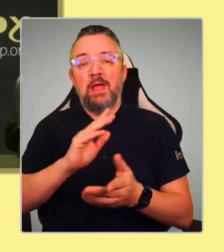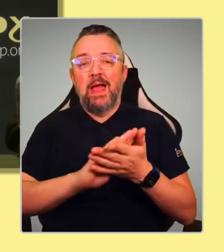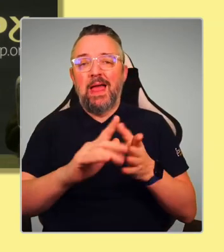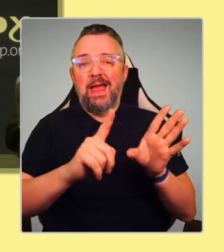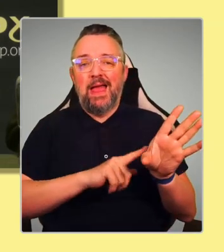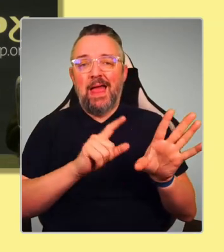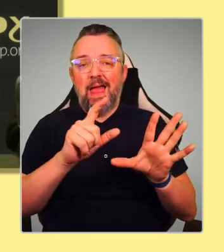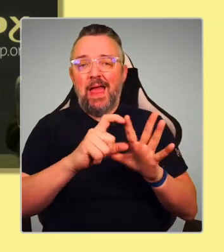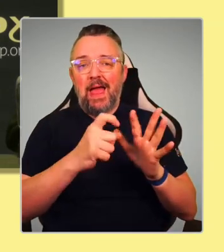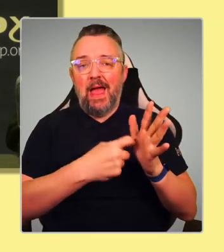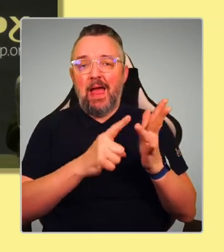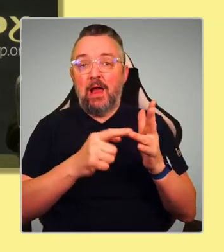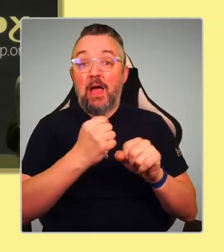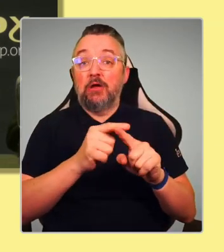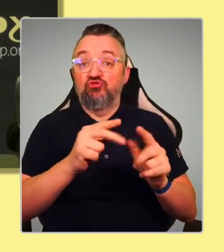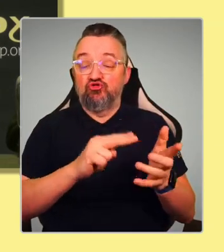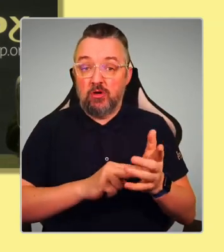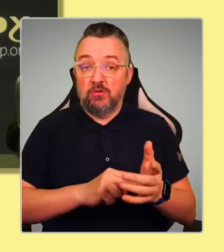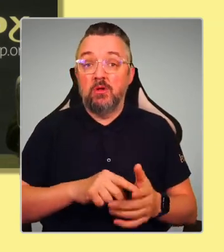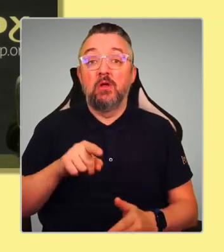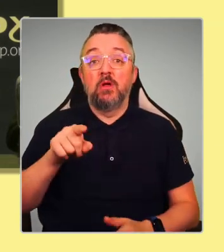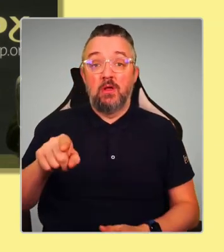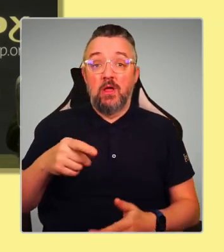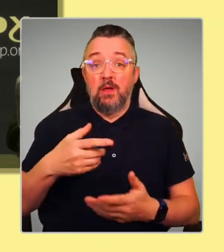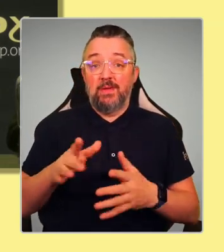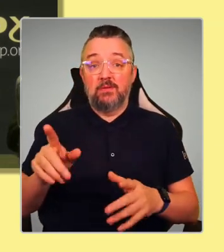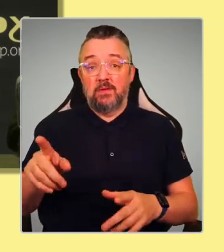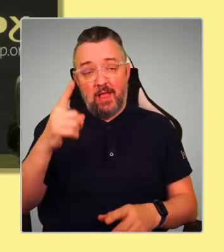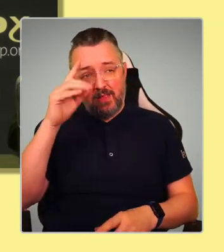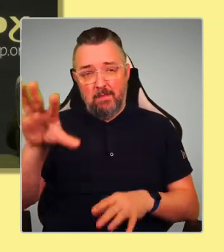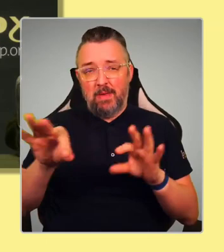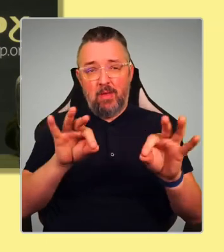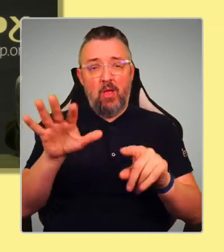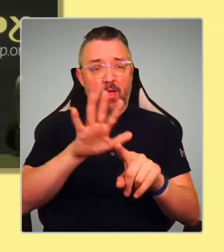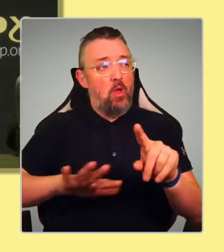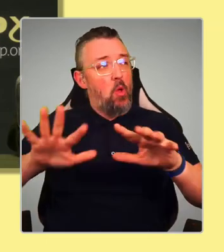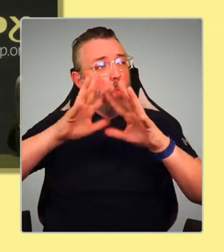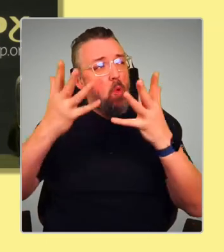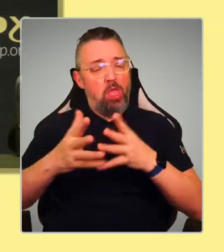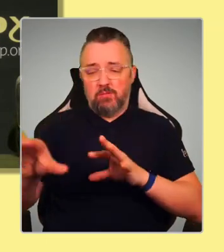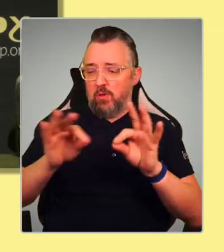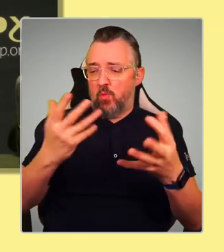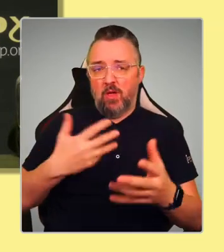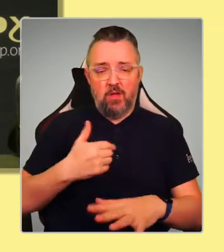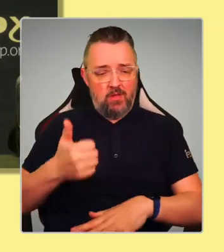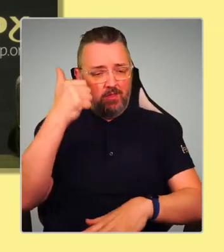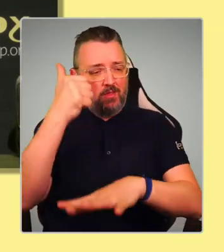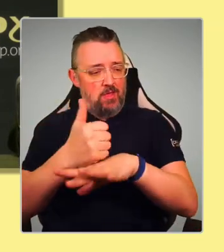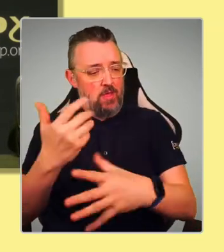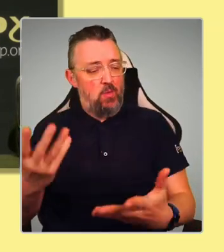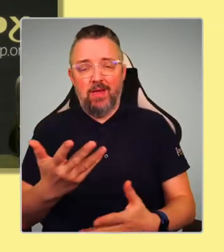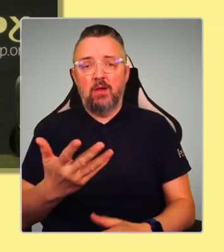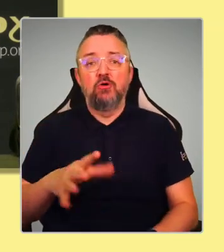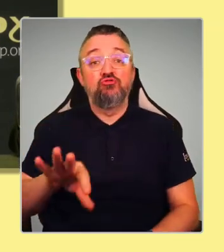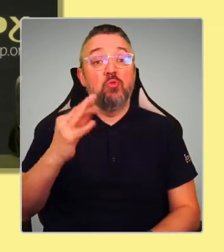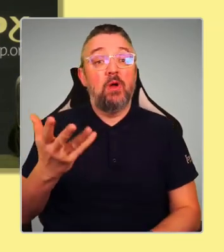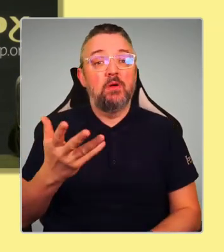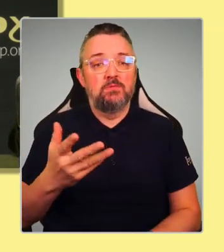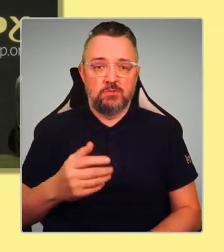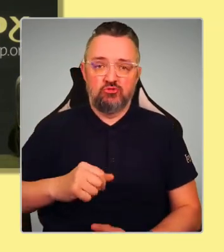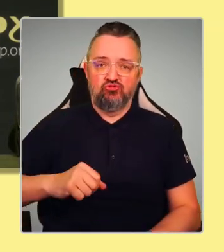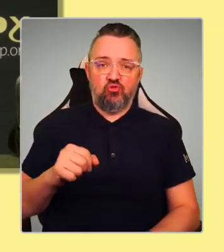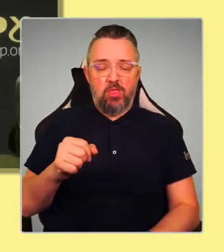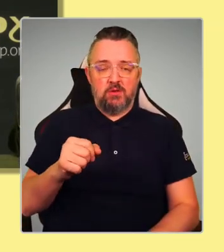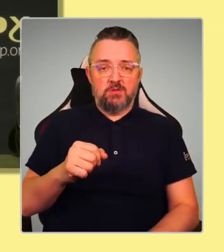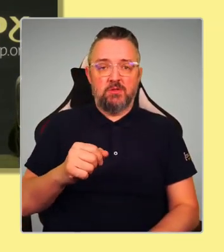had had their pick of locations around the world to set up, and they chose Scotland because of the buzz